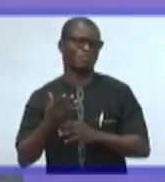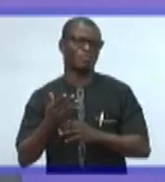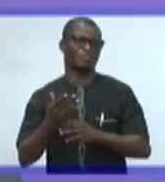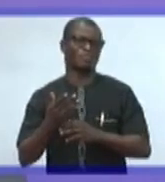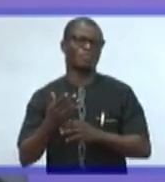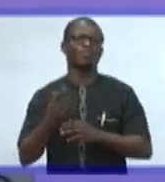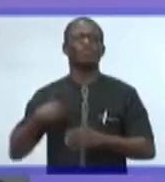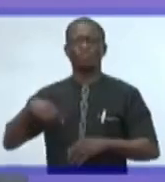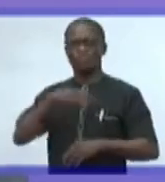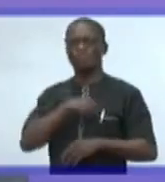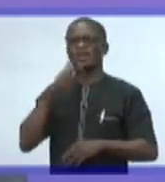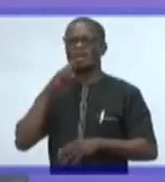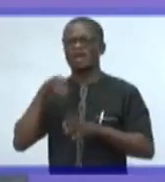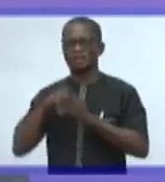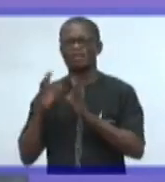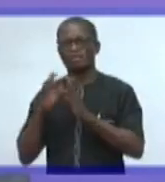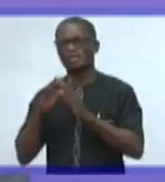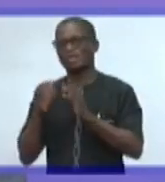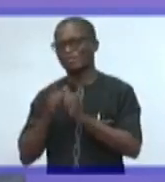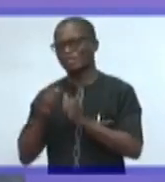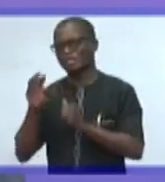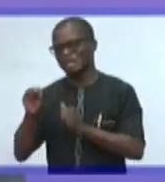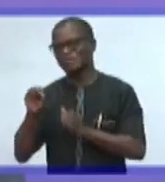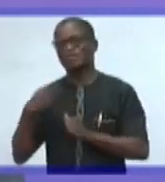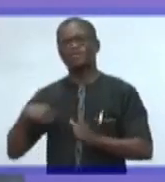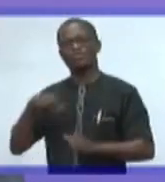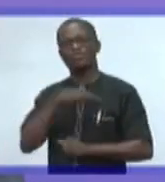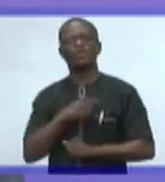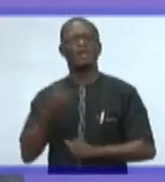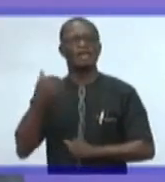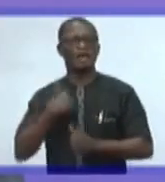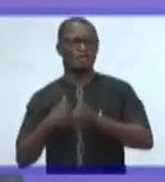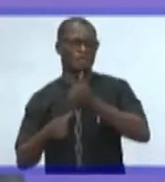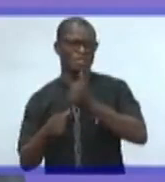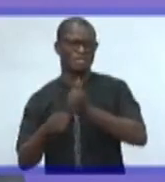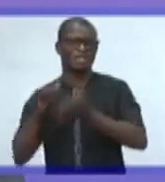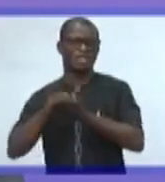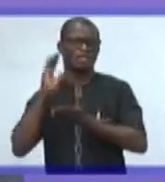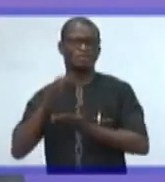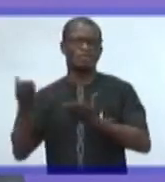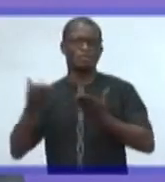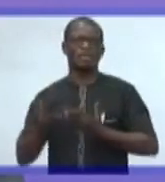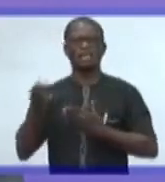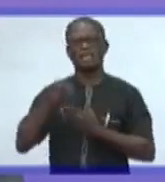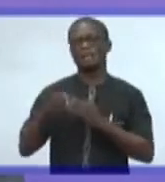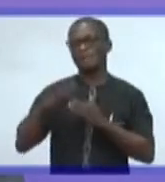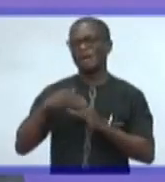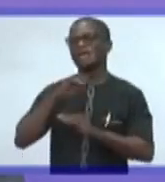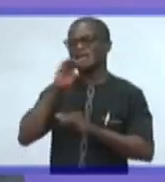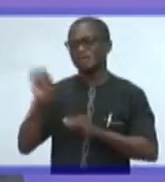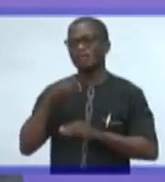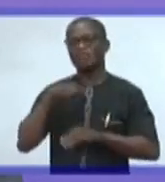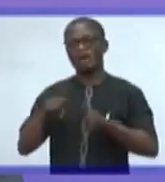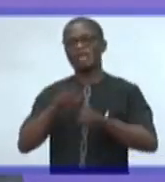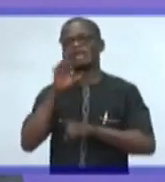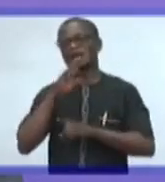We are in touch with them. We have a system that will bring them back even while they are there.